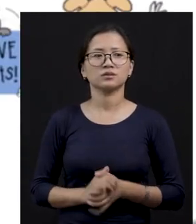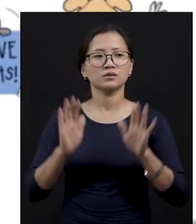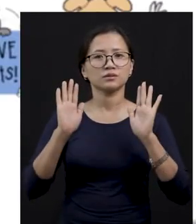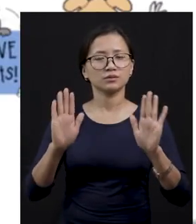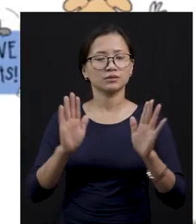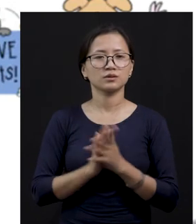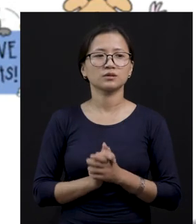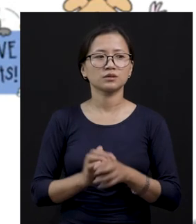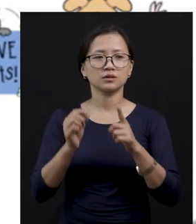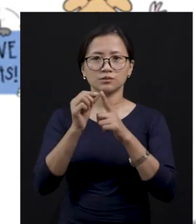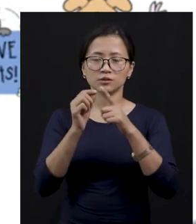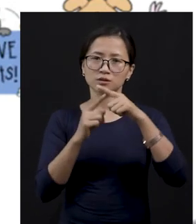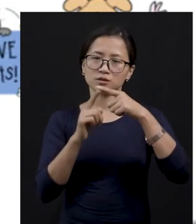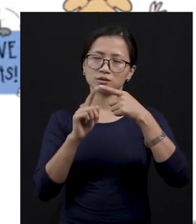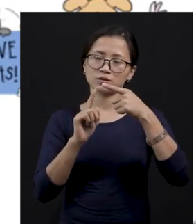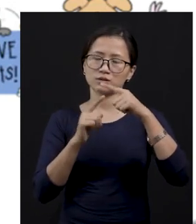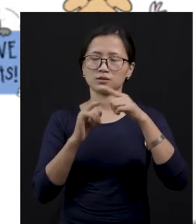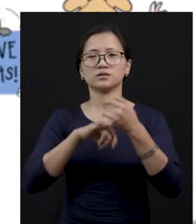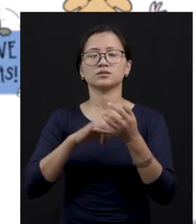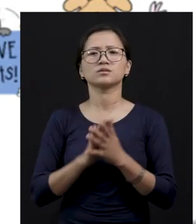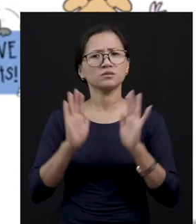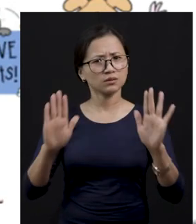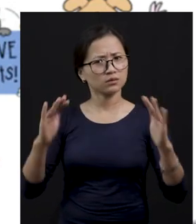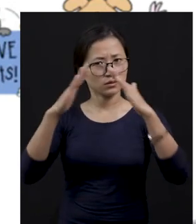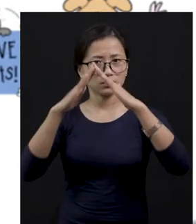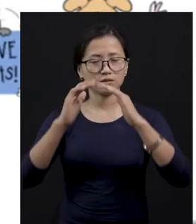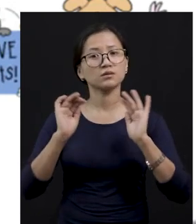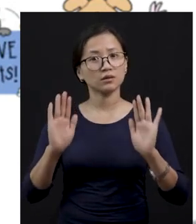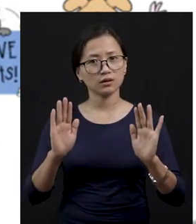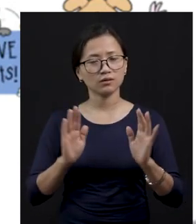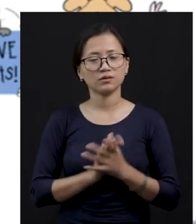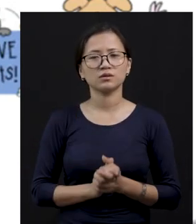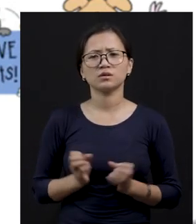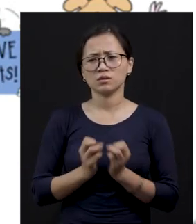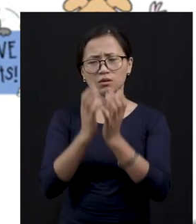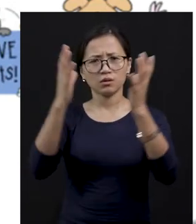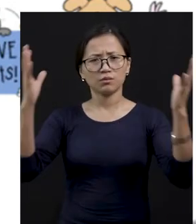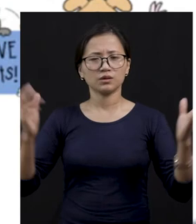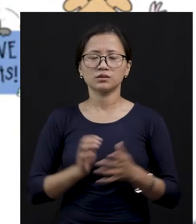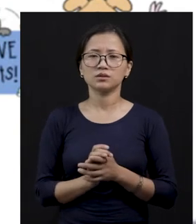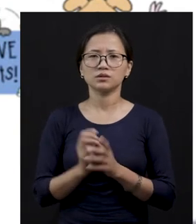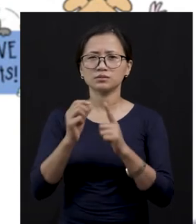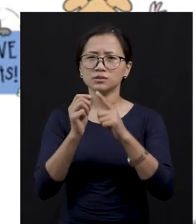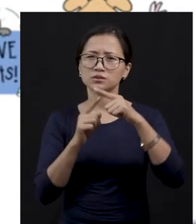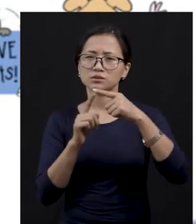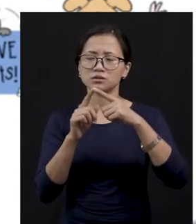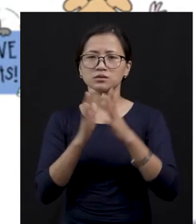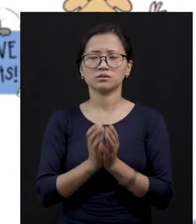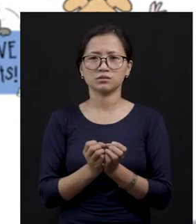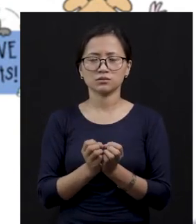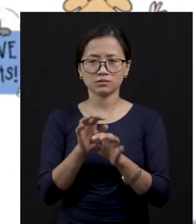we have, yes, the bats, okay? Do you have bats at home, children? So many bats. Dogs. You might have a dog,